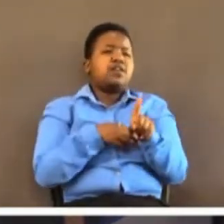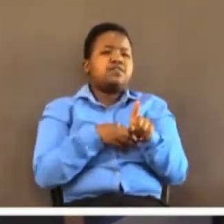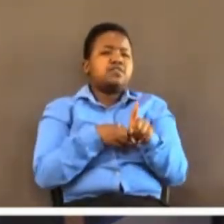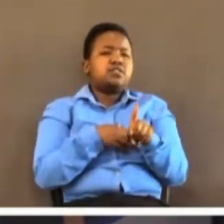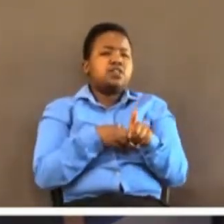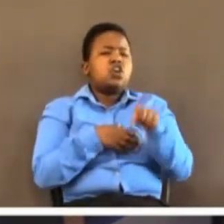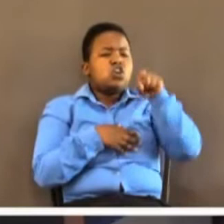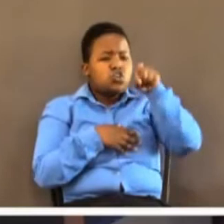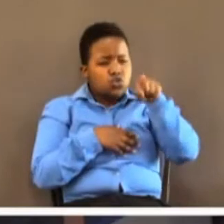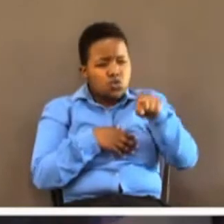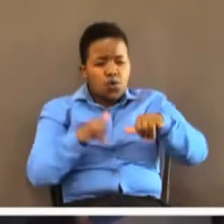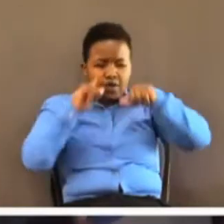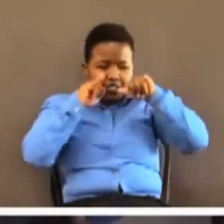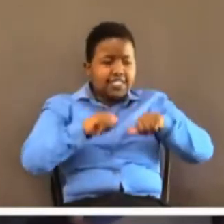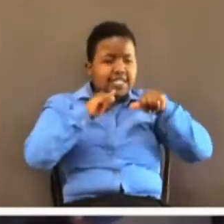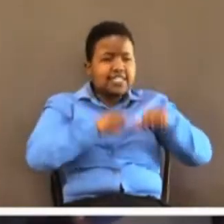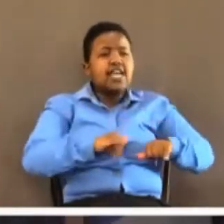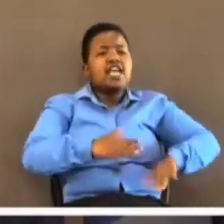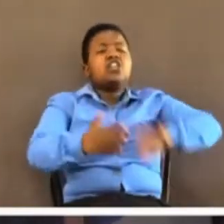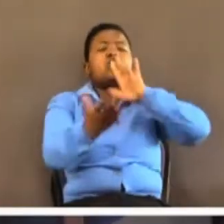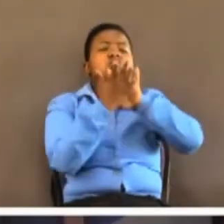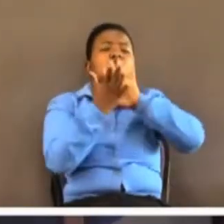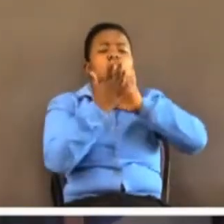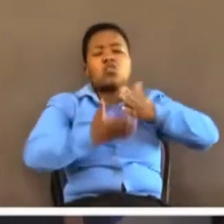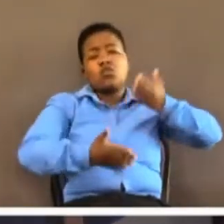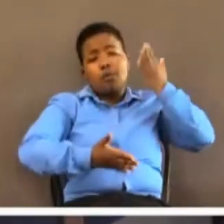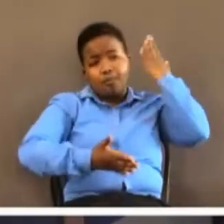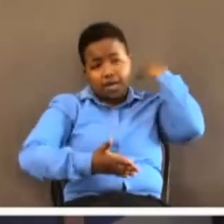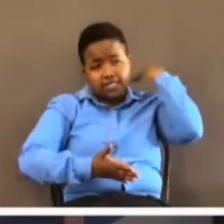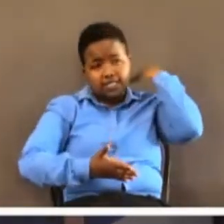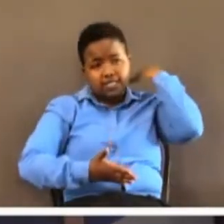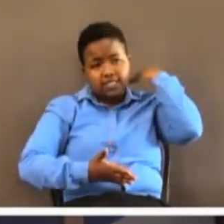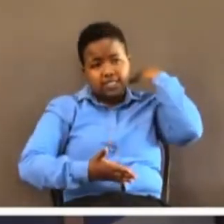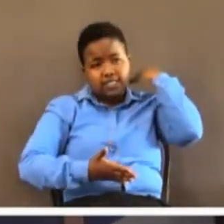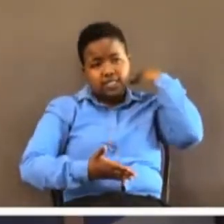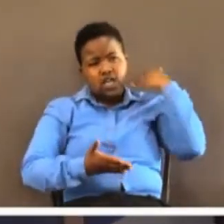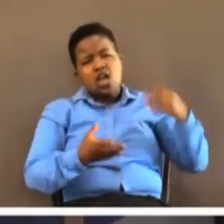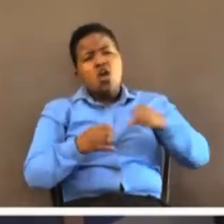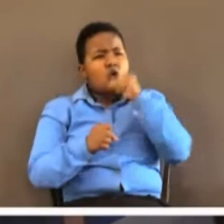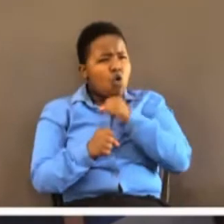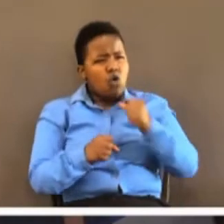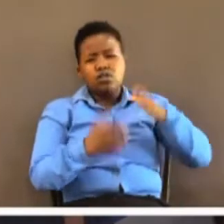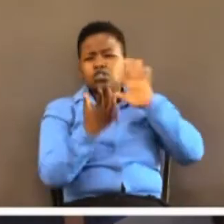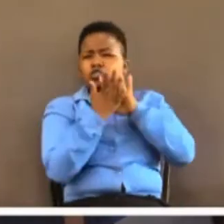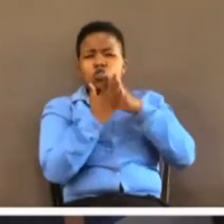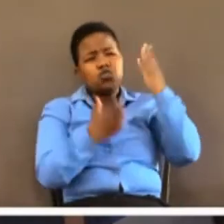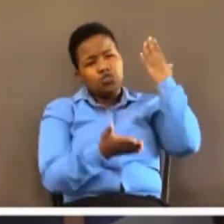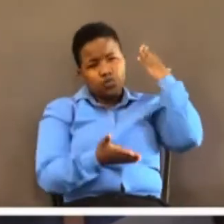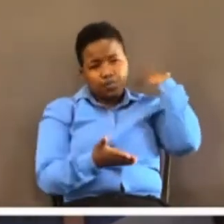cannot dwell in the glory of your past. You cannot dwell in the old glory of your past.